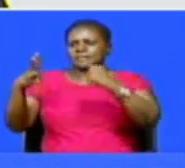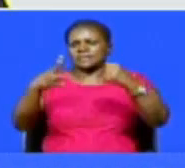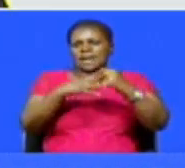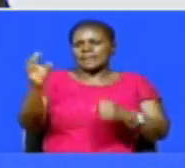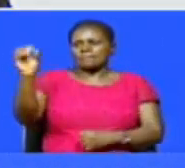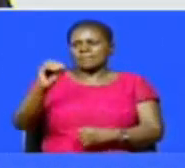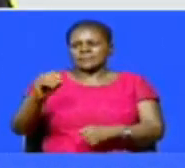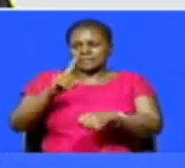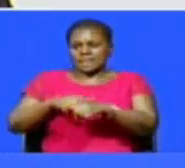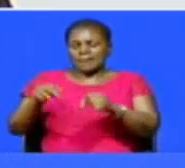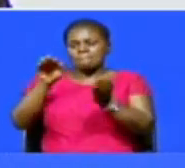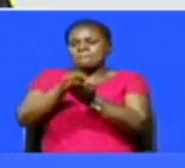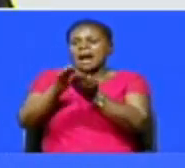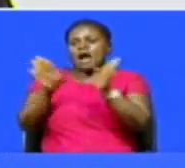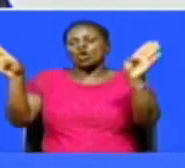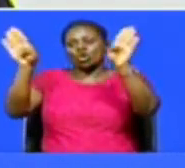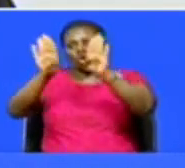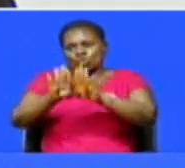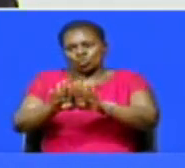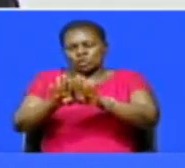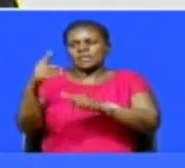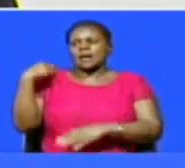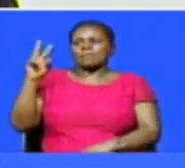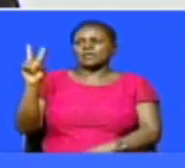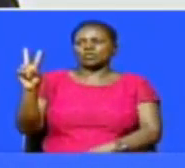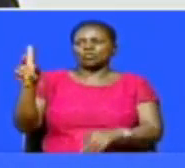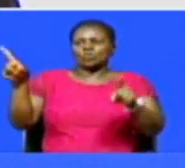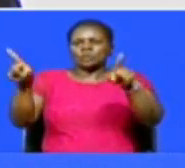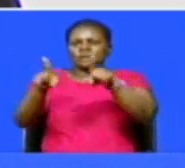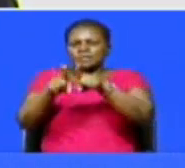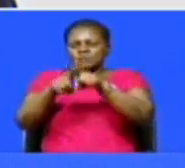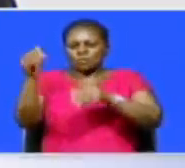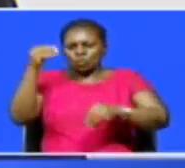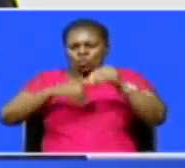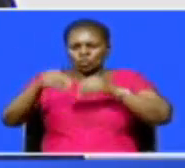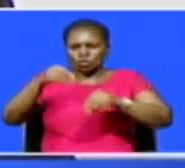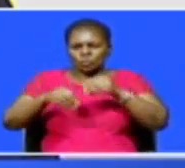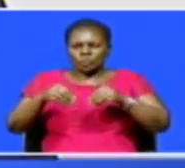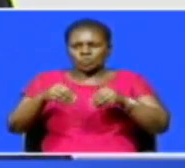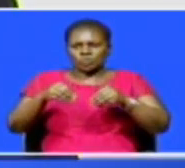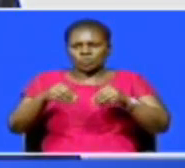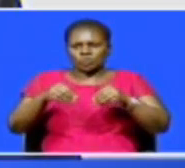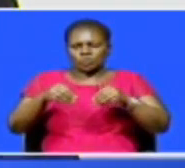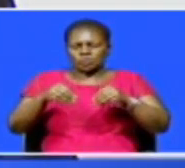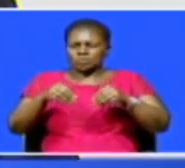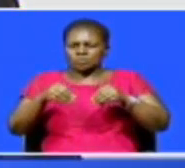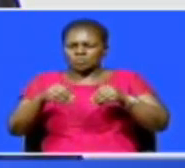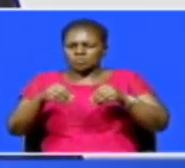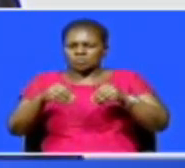depositors. And two, it will also contribute, we are also going to contribute,